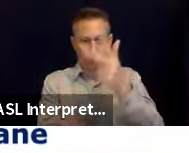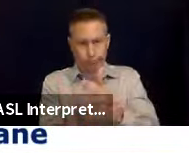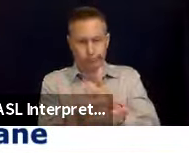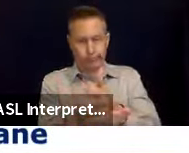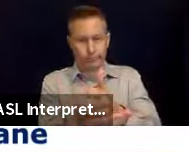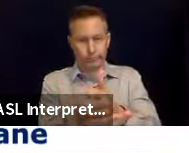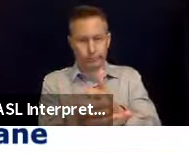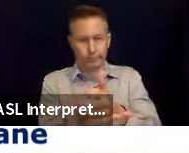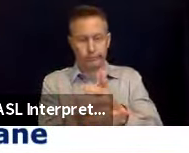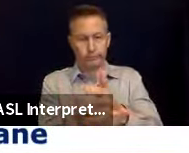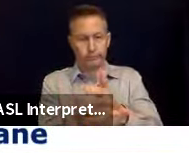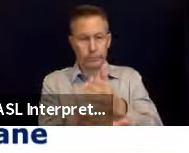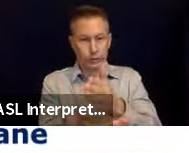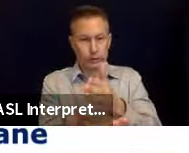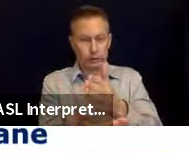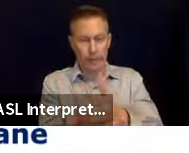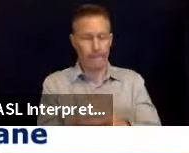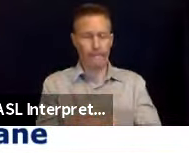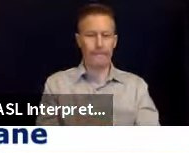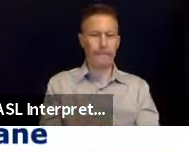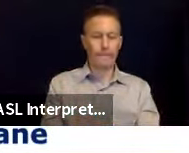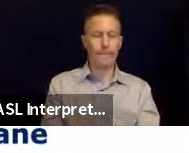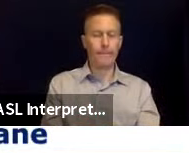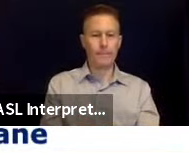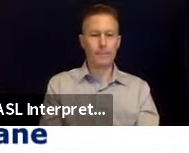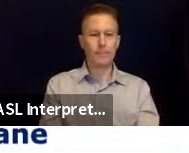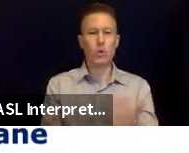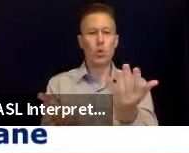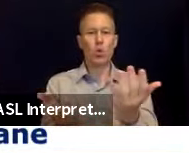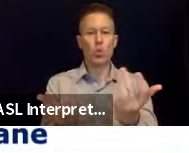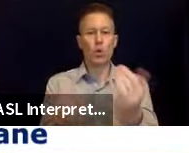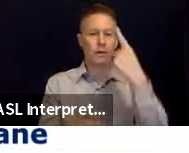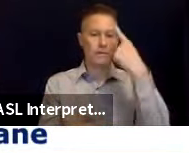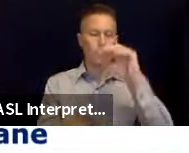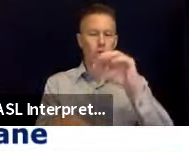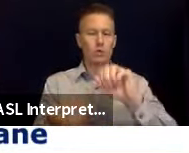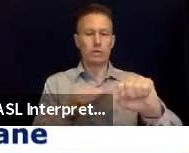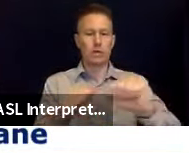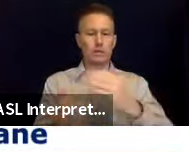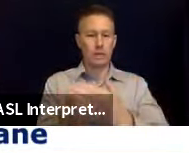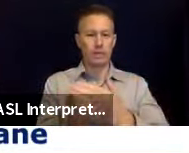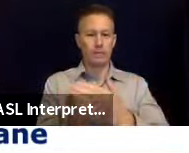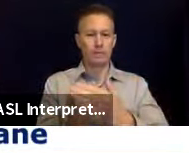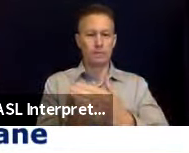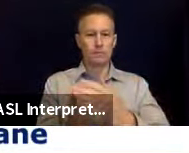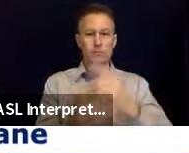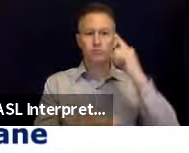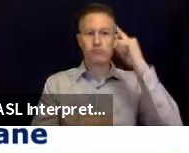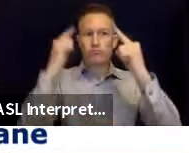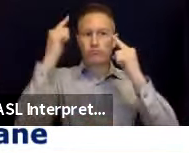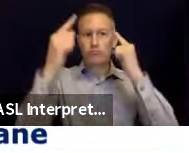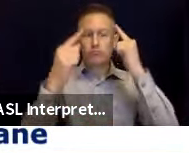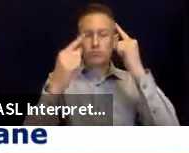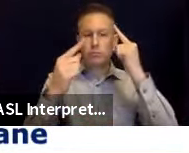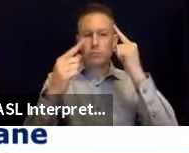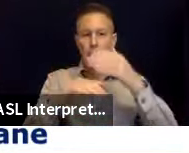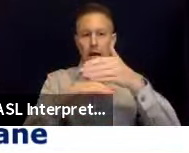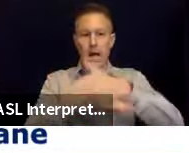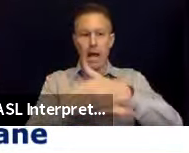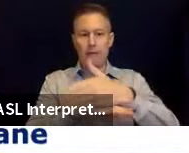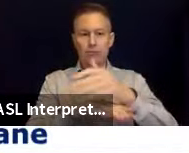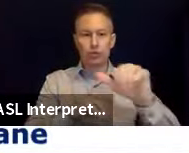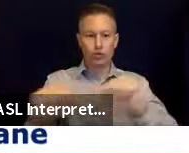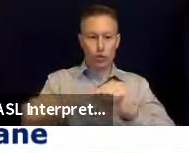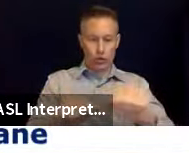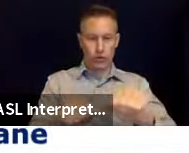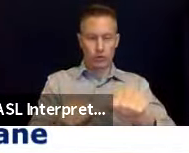guidance, but wait for the shaking to stop and then be mindful for aftershocks. Of course, all of this is, of course, there